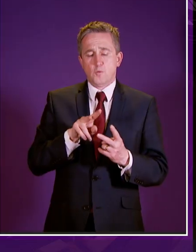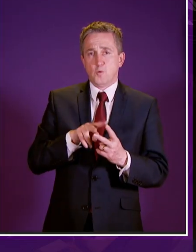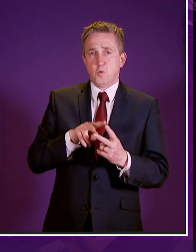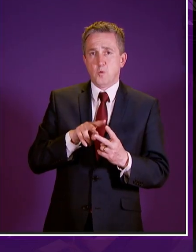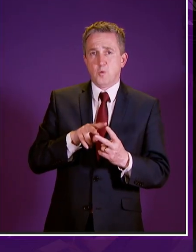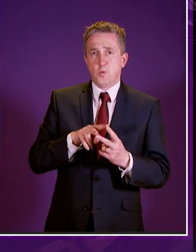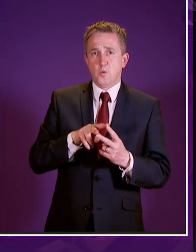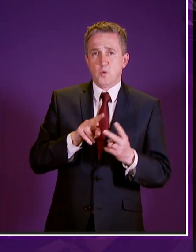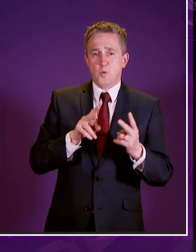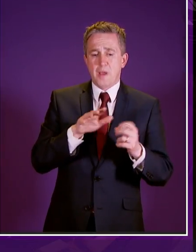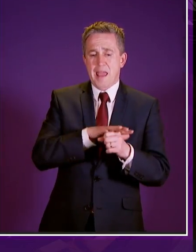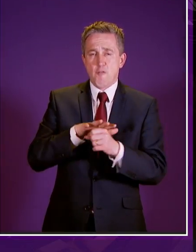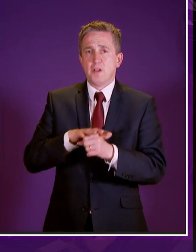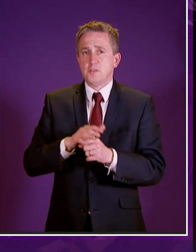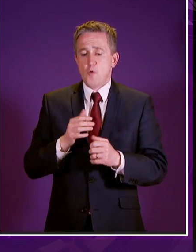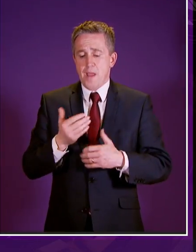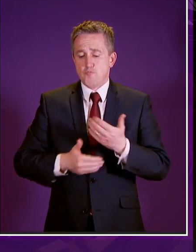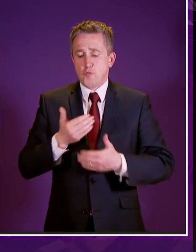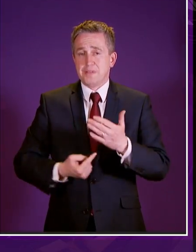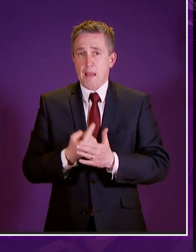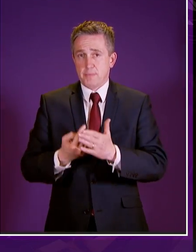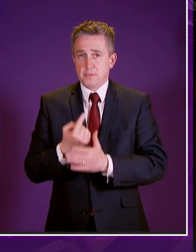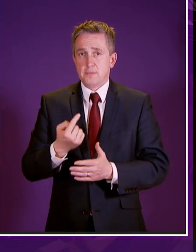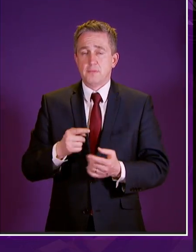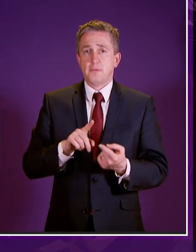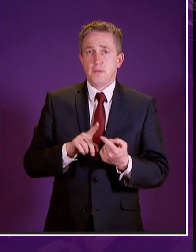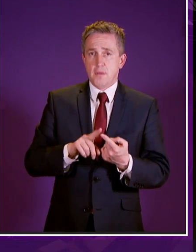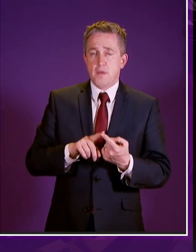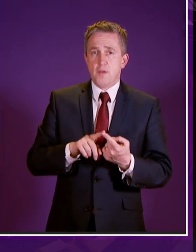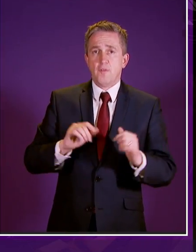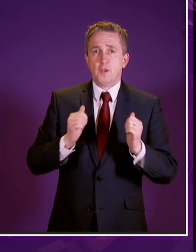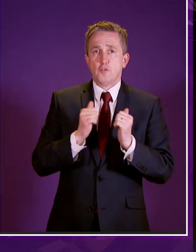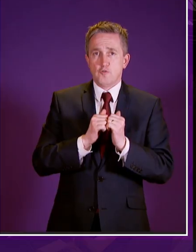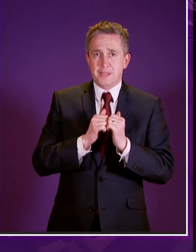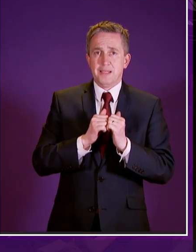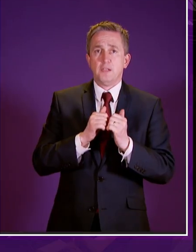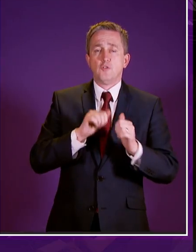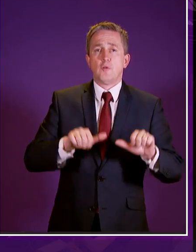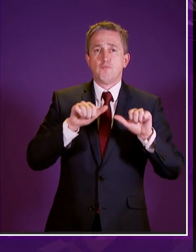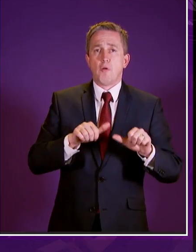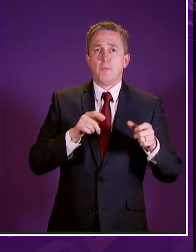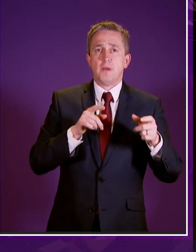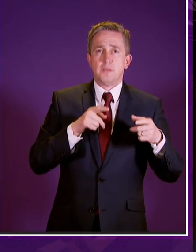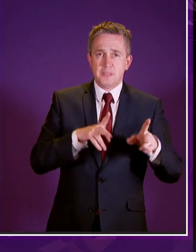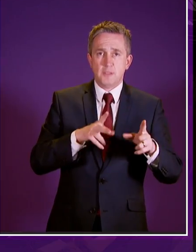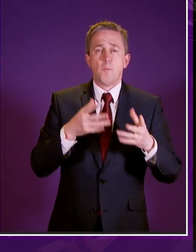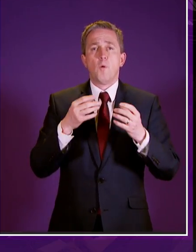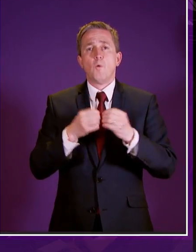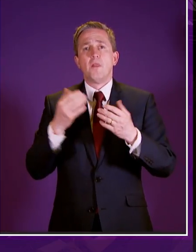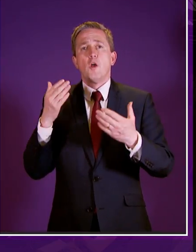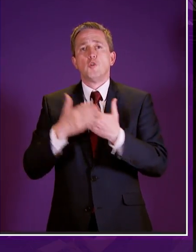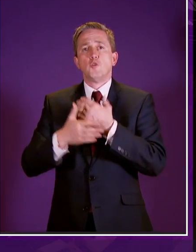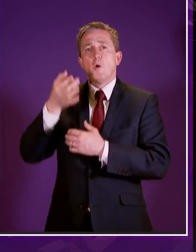made early progress on where agreement to use a super affirmative procedure married with a new independent commission